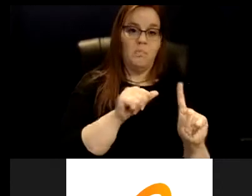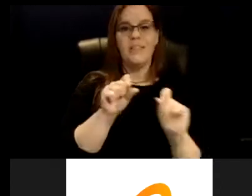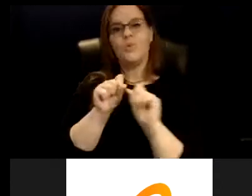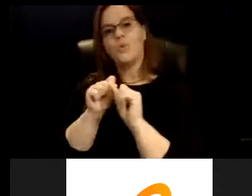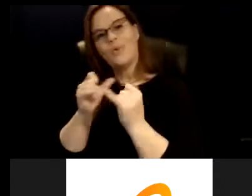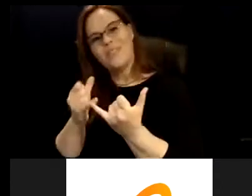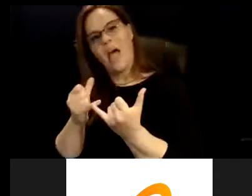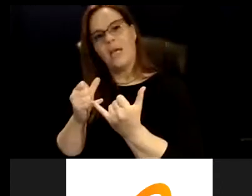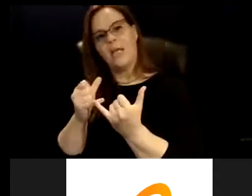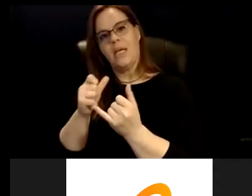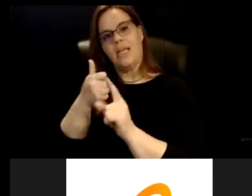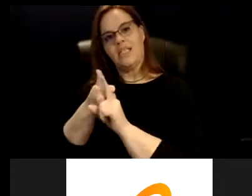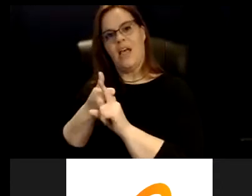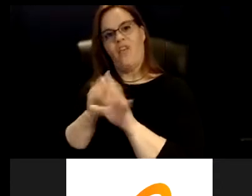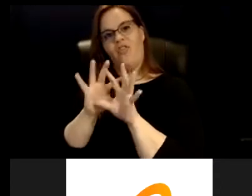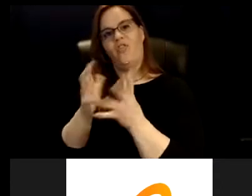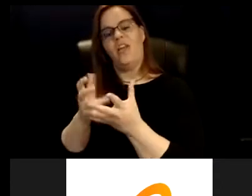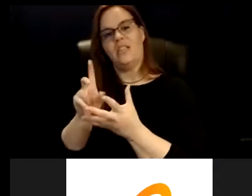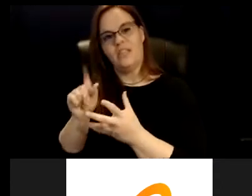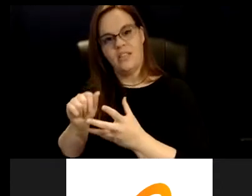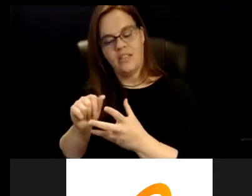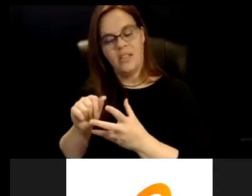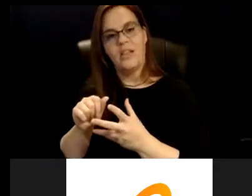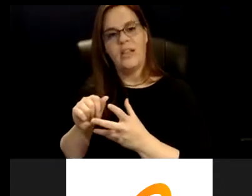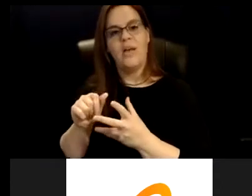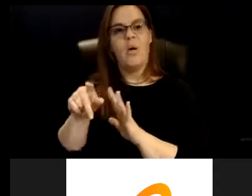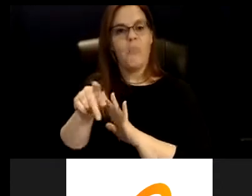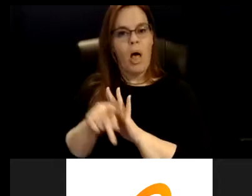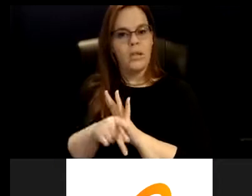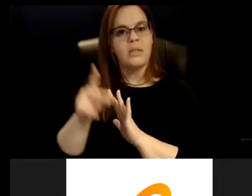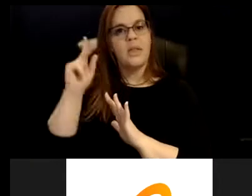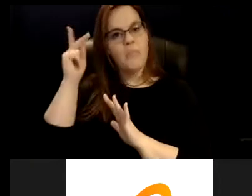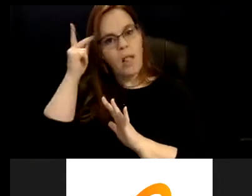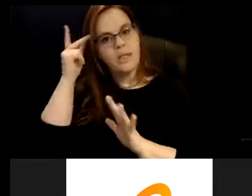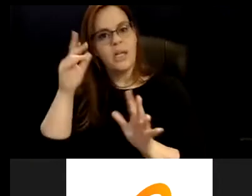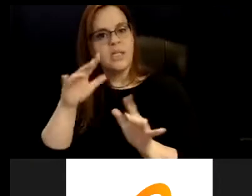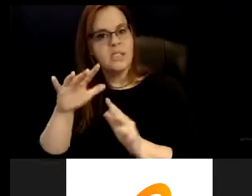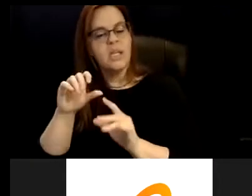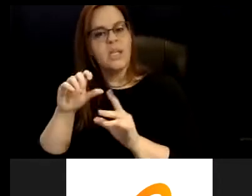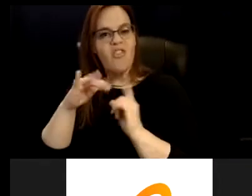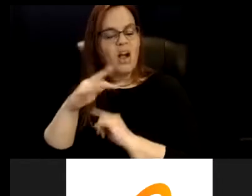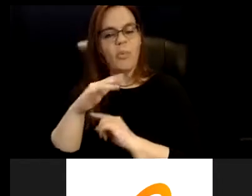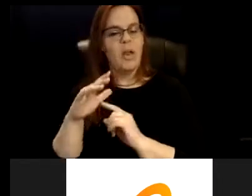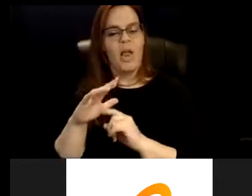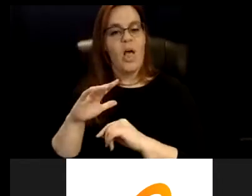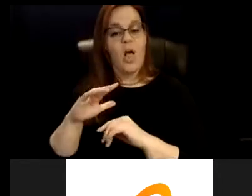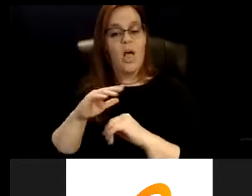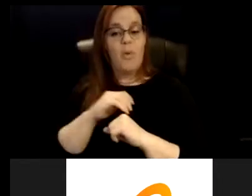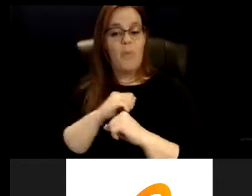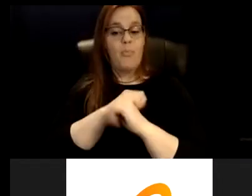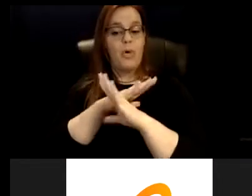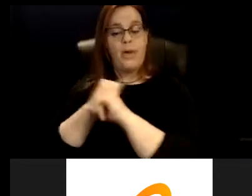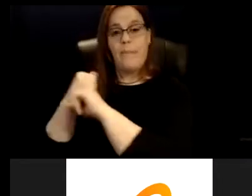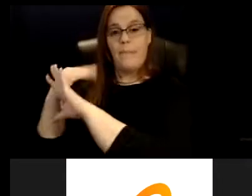Society, culture, policy, and politics are putting barriers in place for folks to